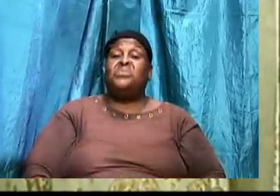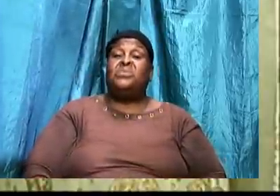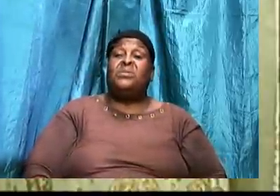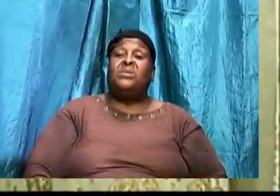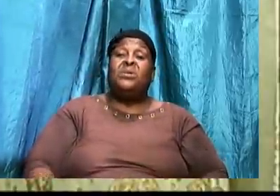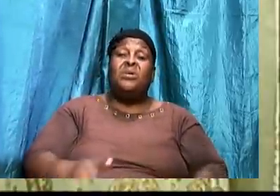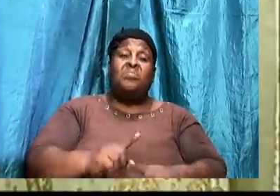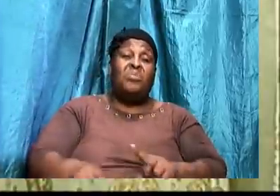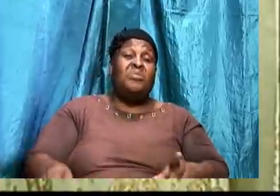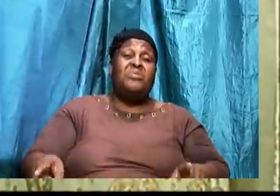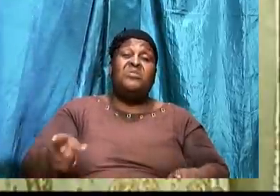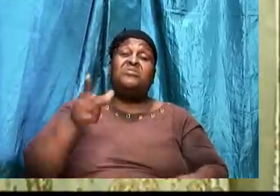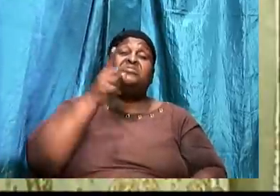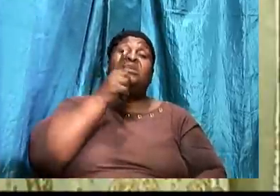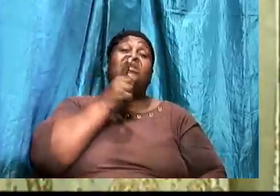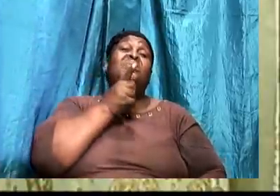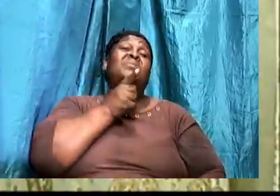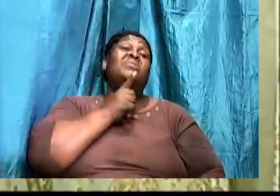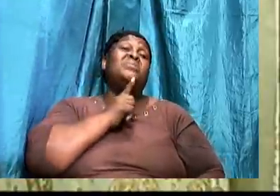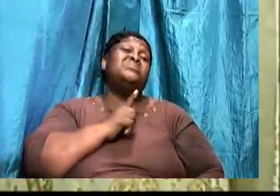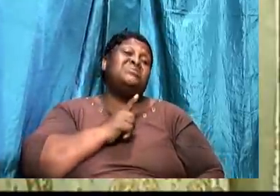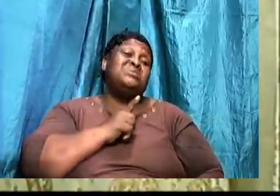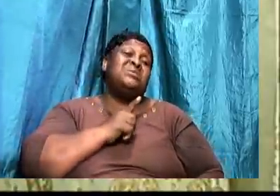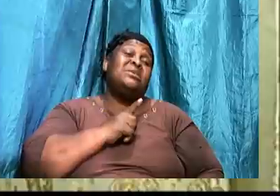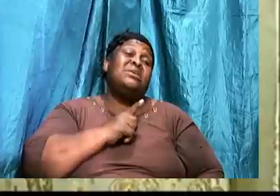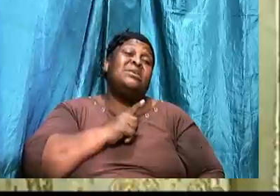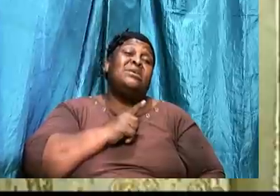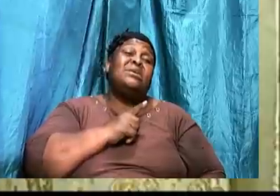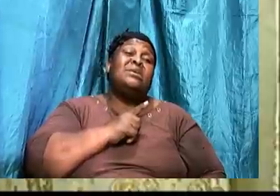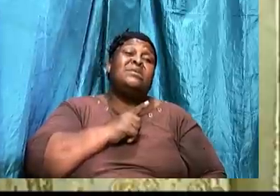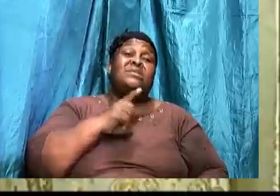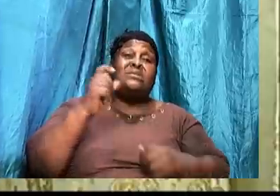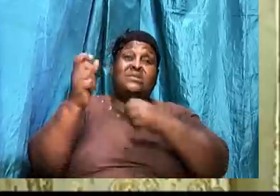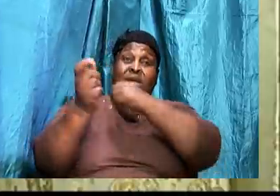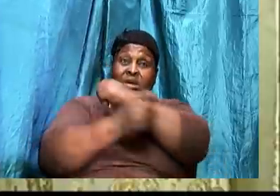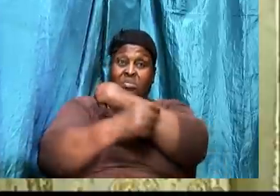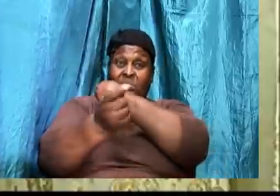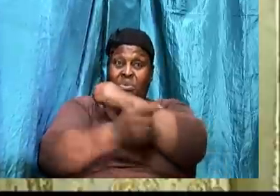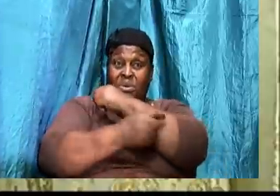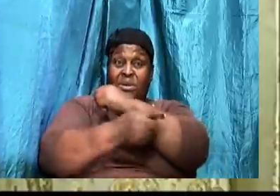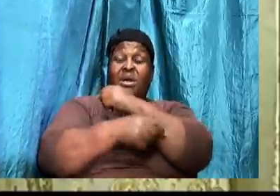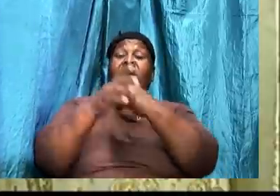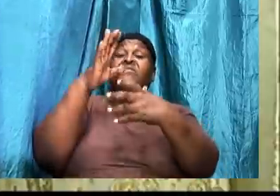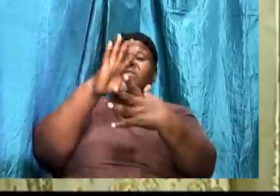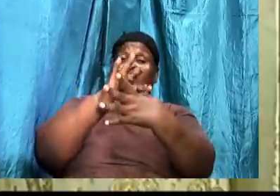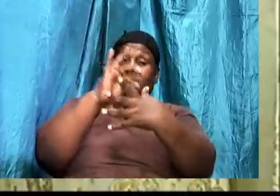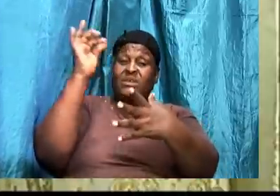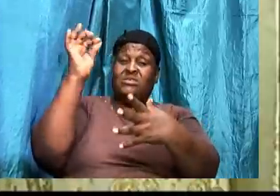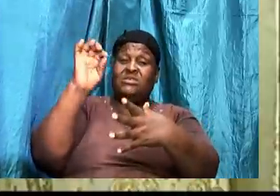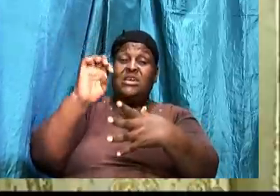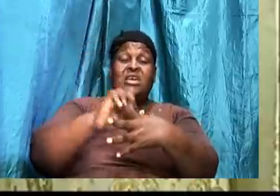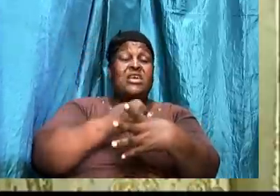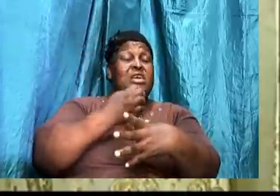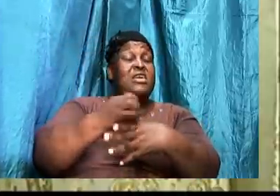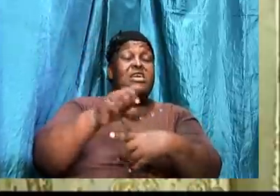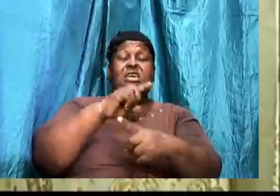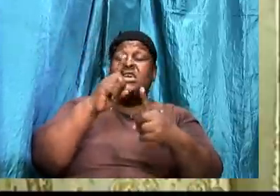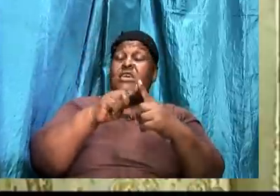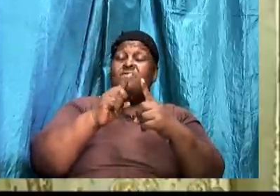But there is a loss. And there is a pull of the flesh. That even when greater is in you. You will.